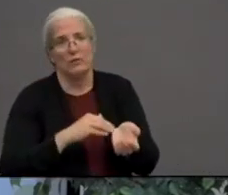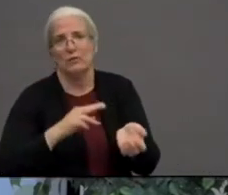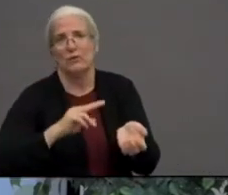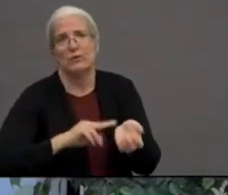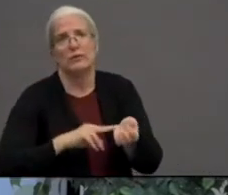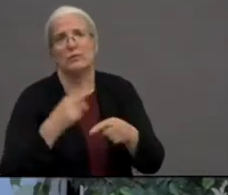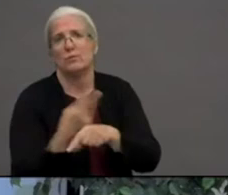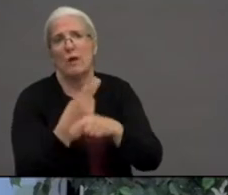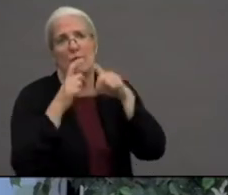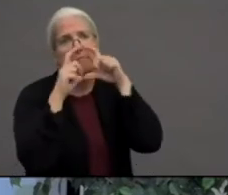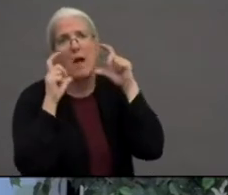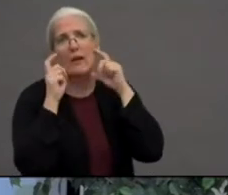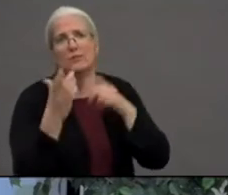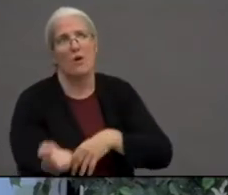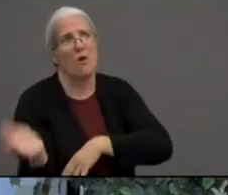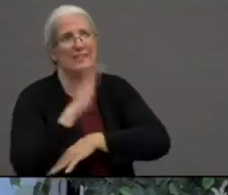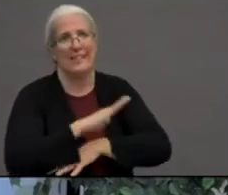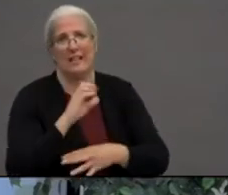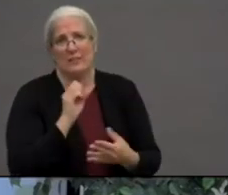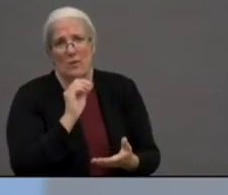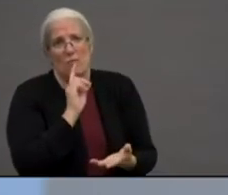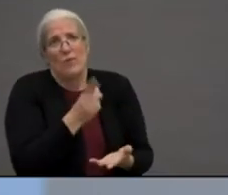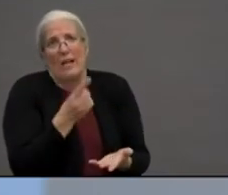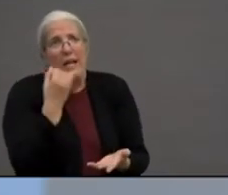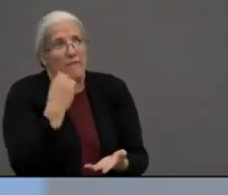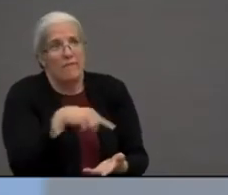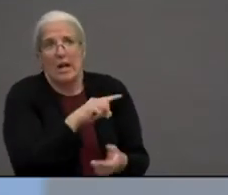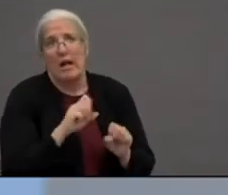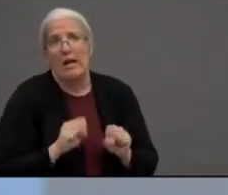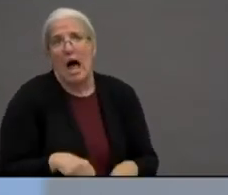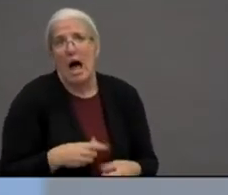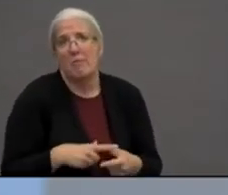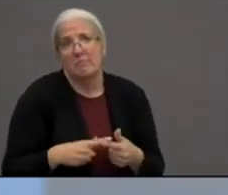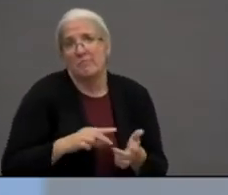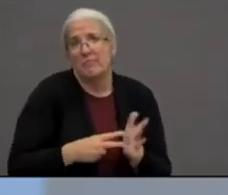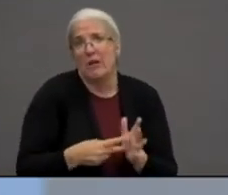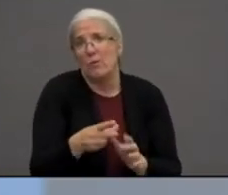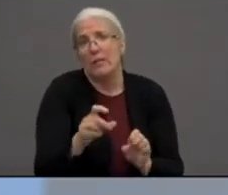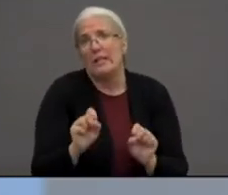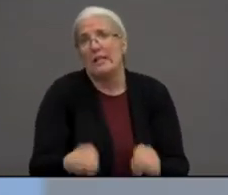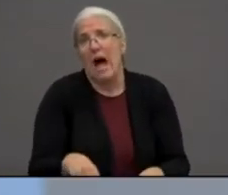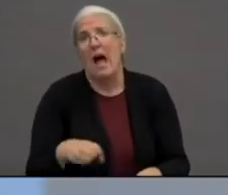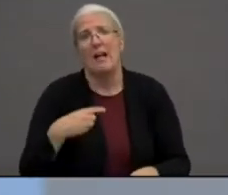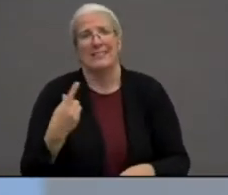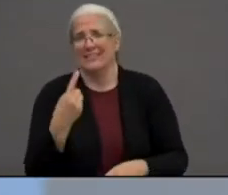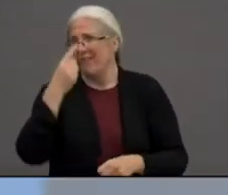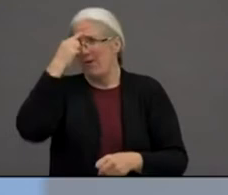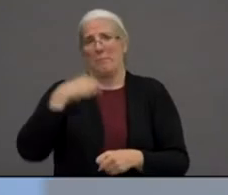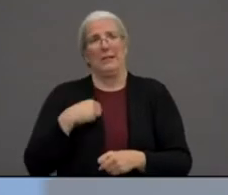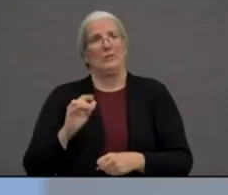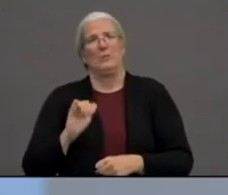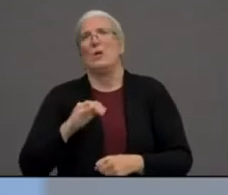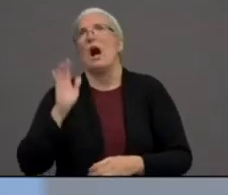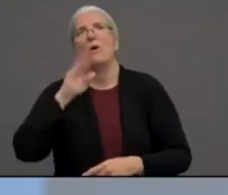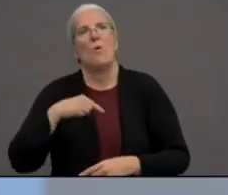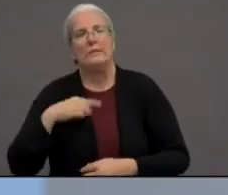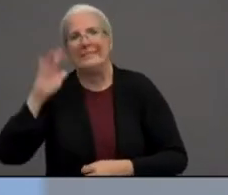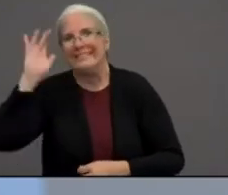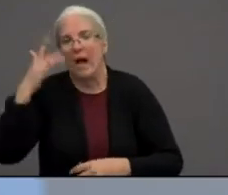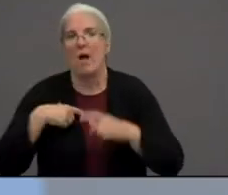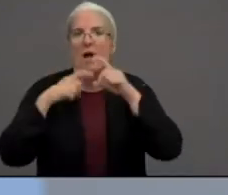it is something that I do also get tired of, but I know that my decision is